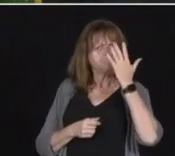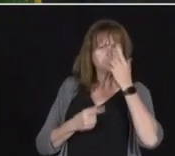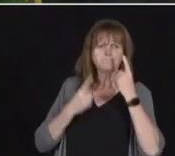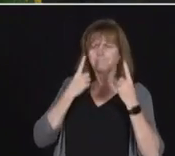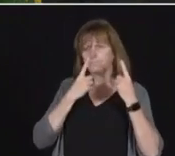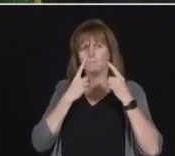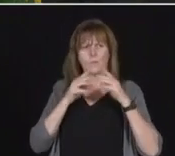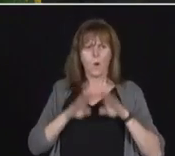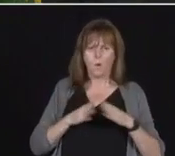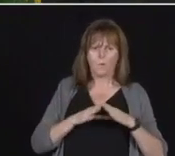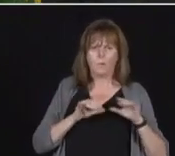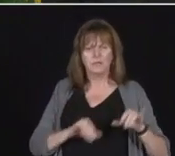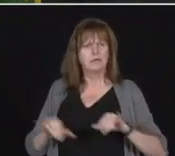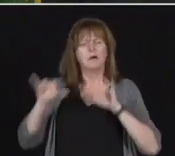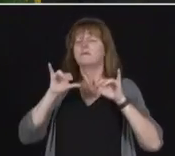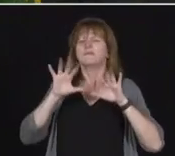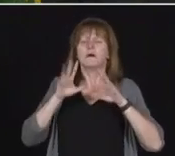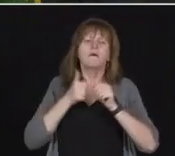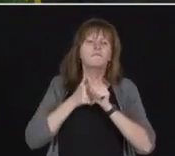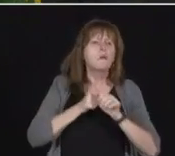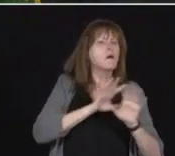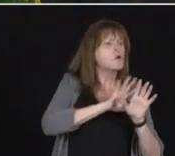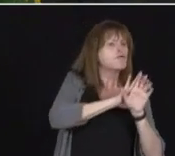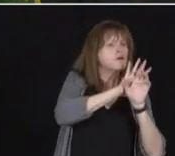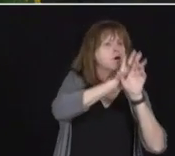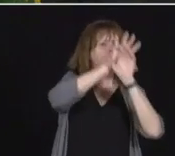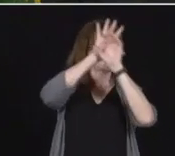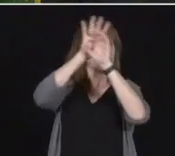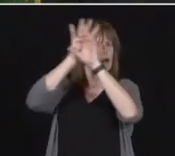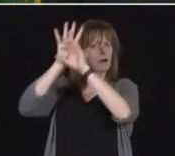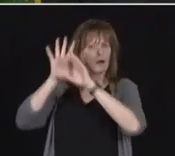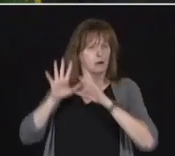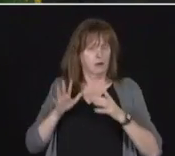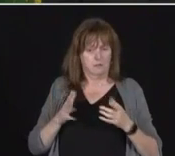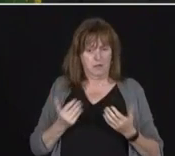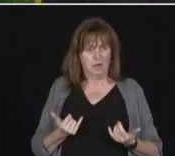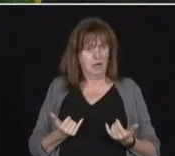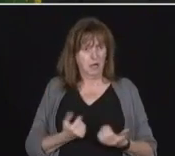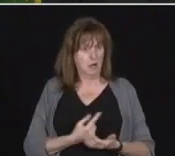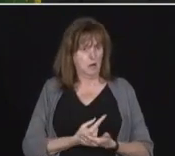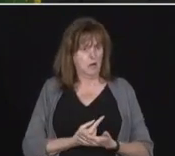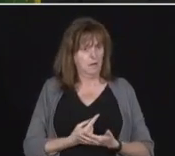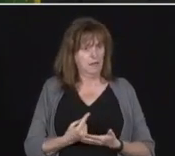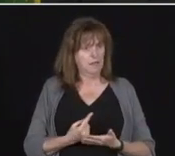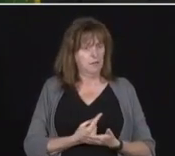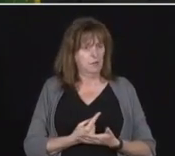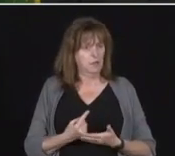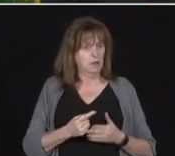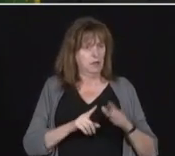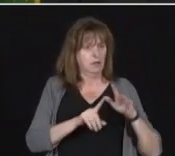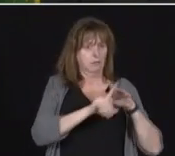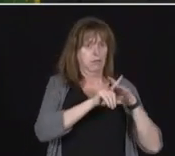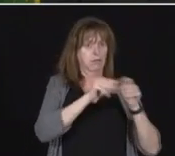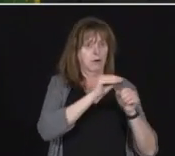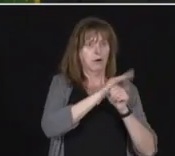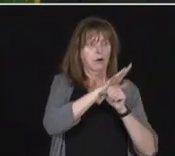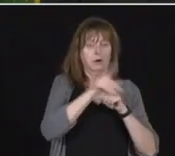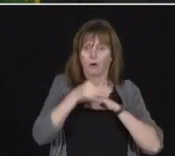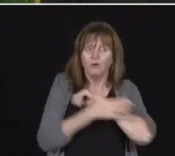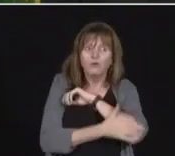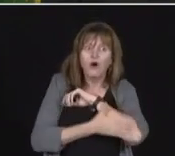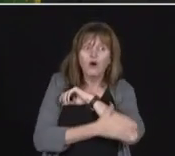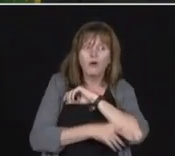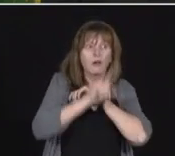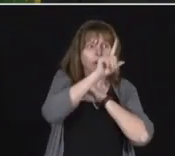local conditions. But we're also now this week seeing more hot spots in terms of rural areas, you know,